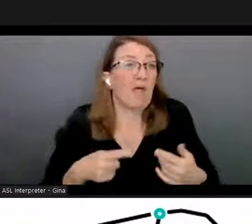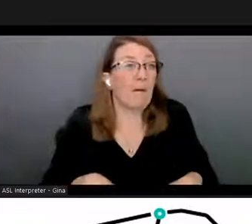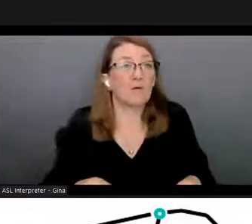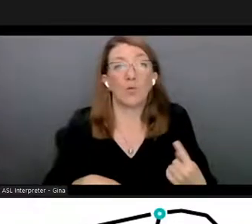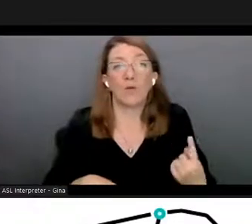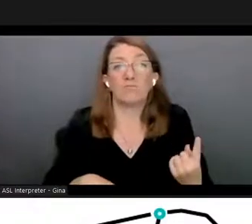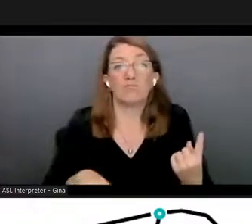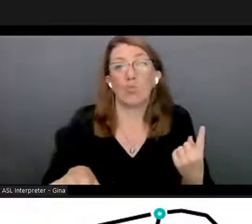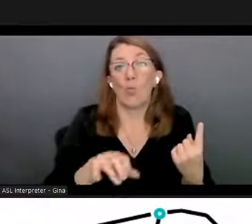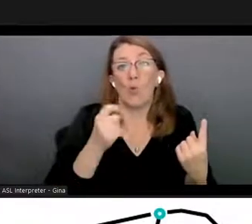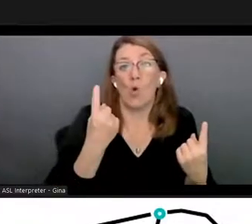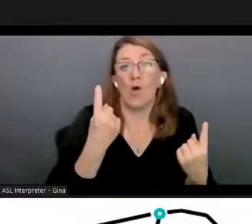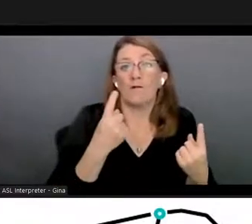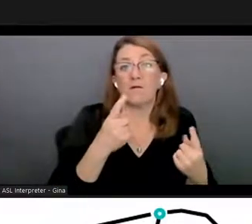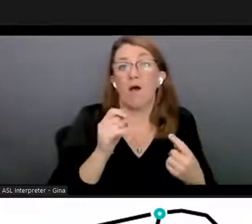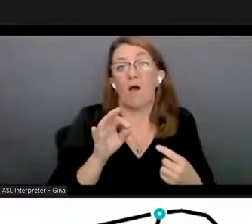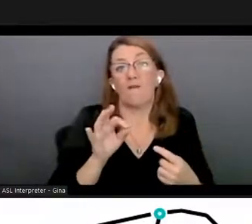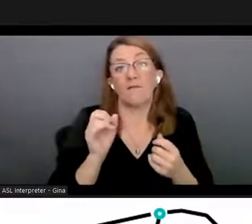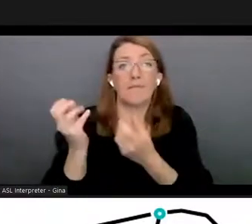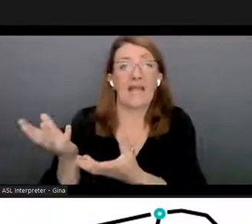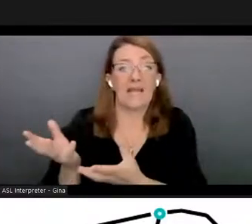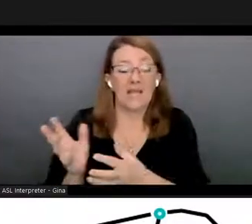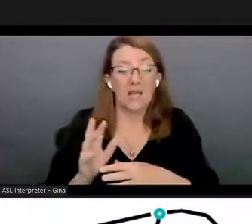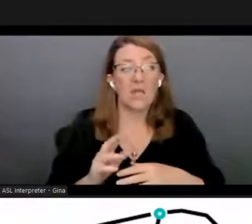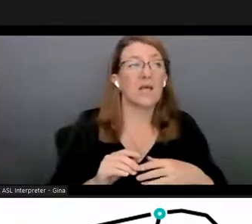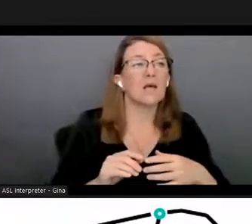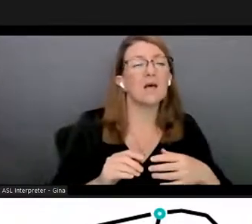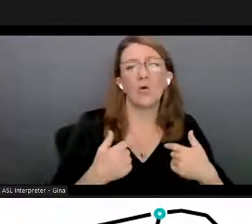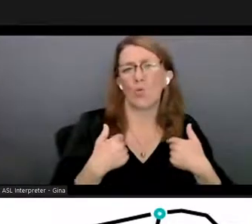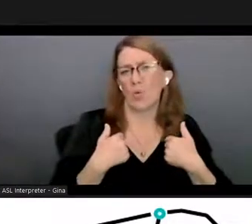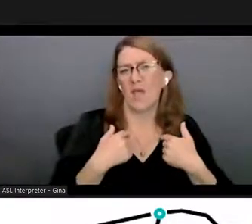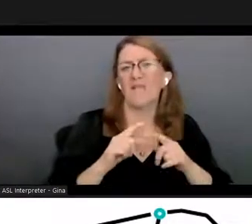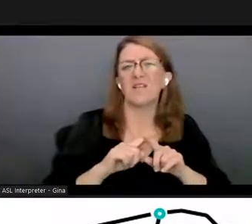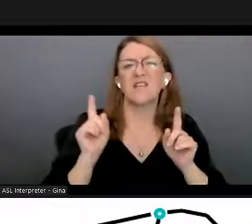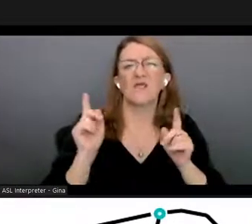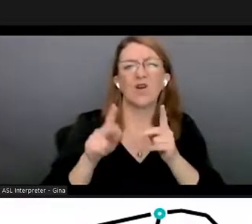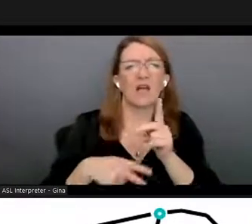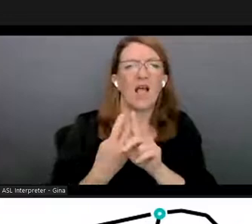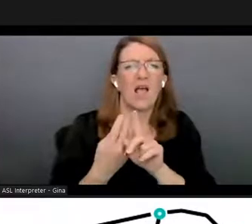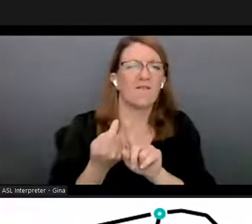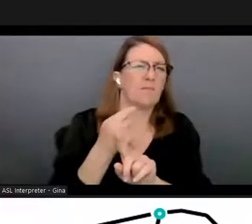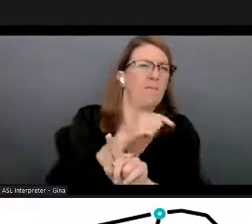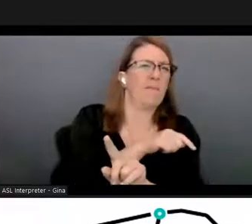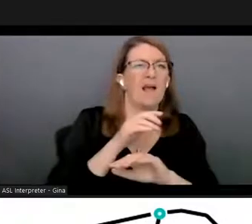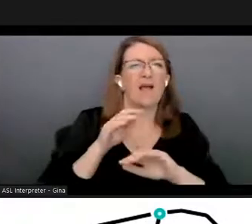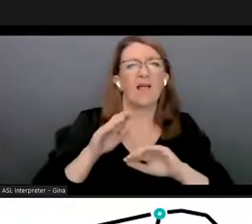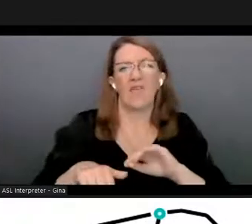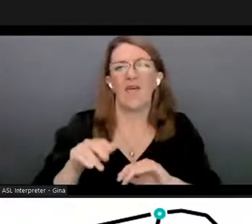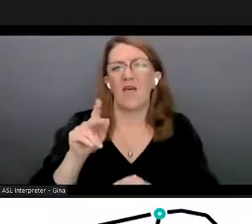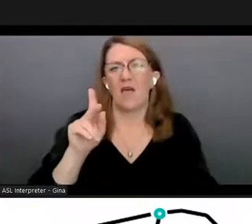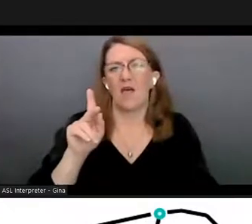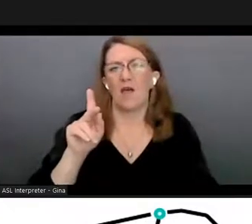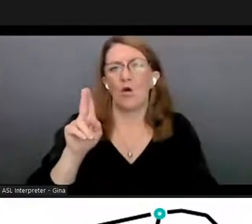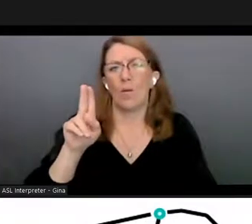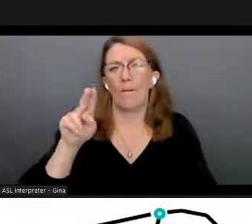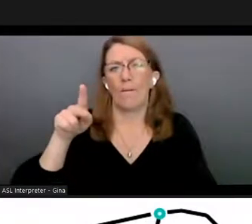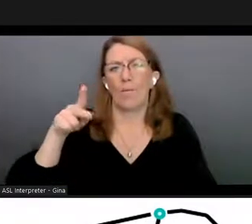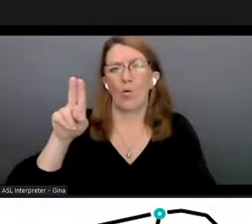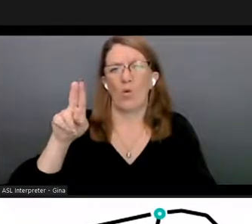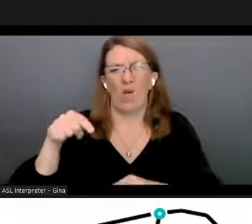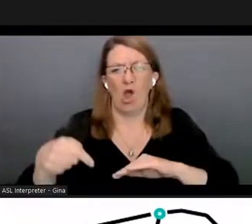um and we do have a different back end uh than kupu does and you know um